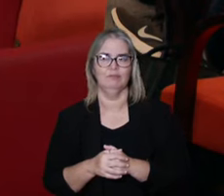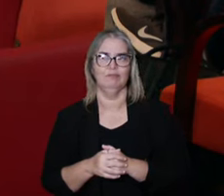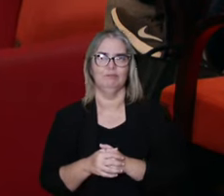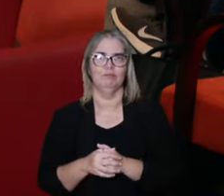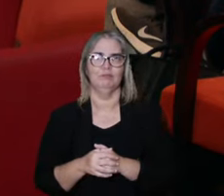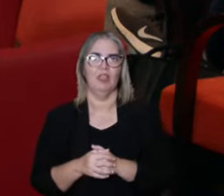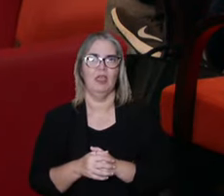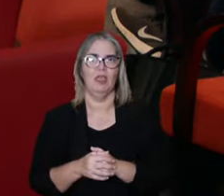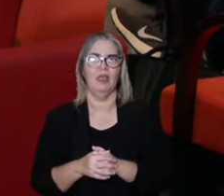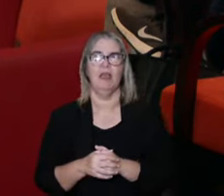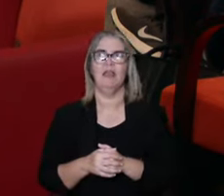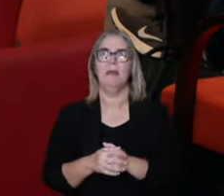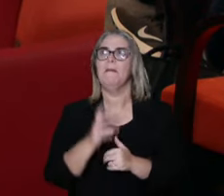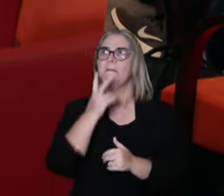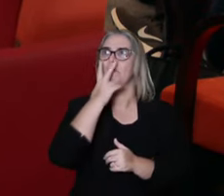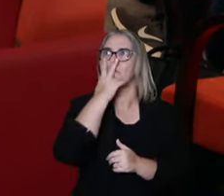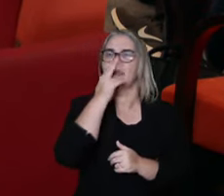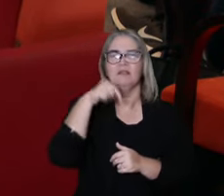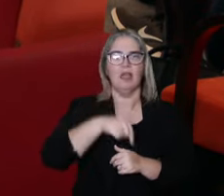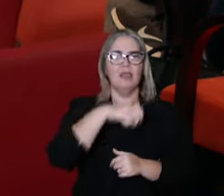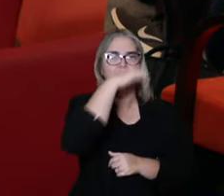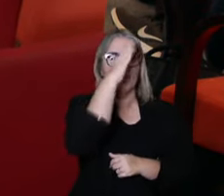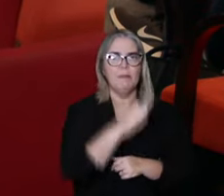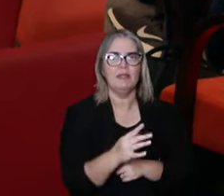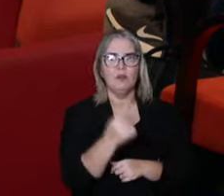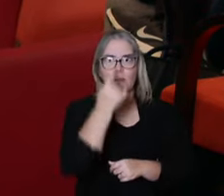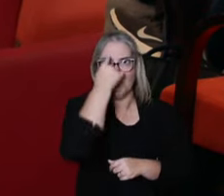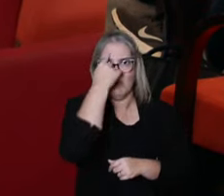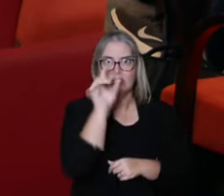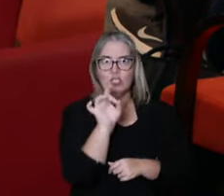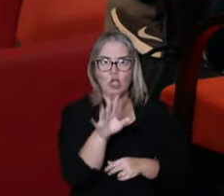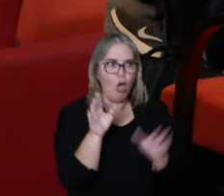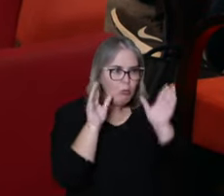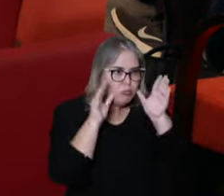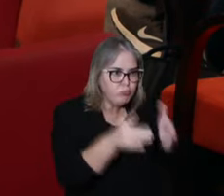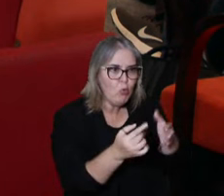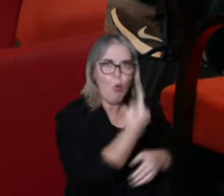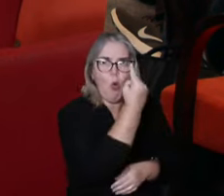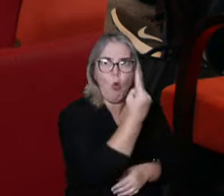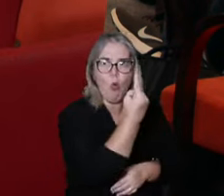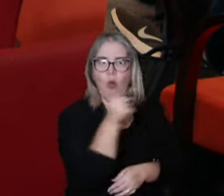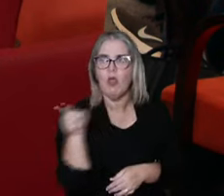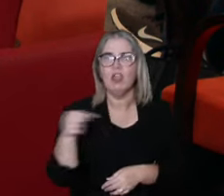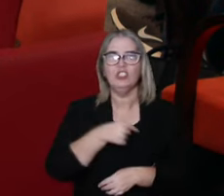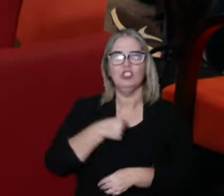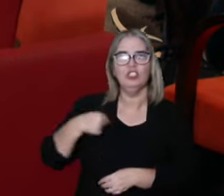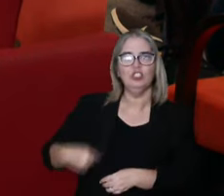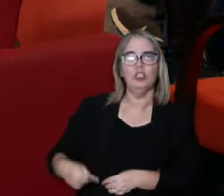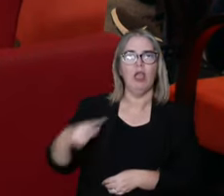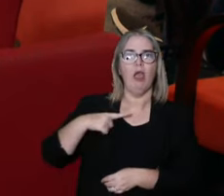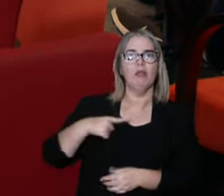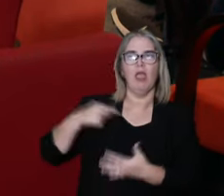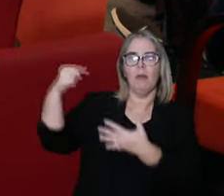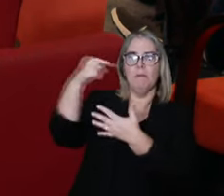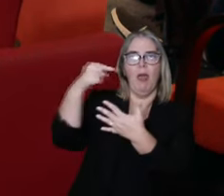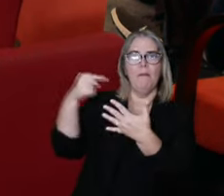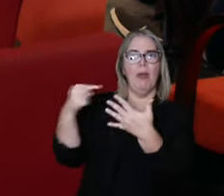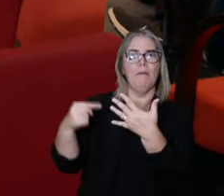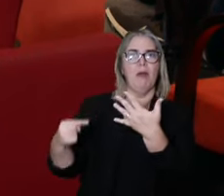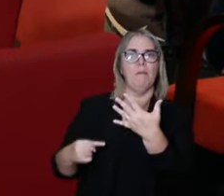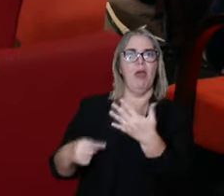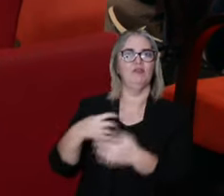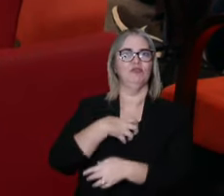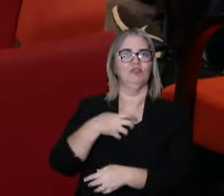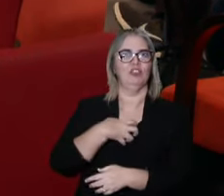And they can handle with problems that to us, apparently there's only one way of handling with that problem. So these three variables